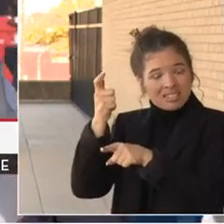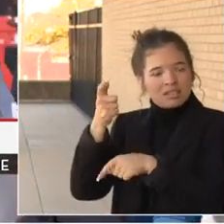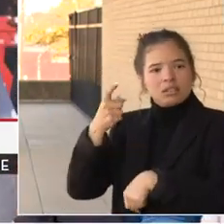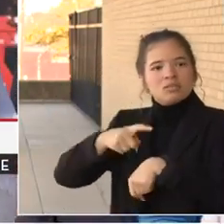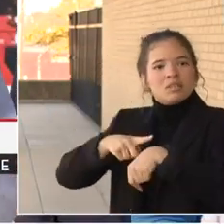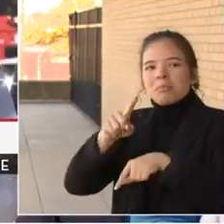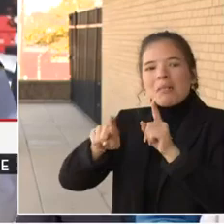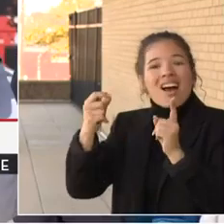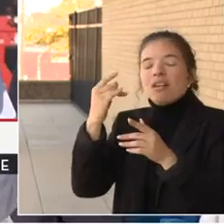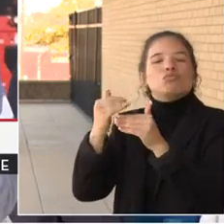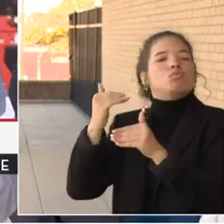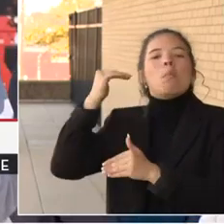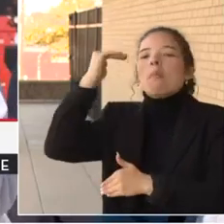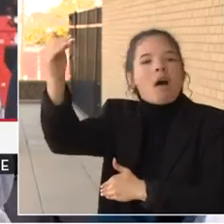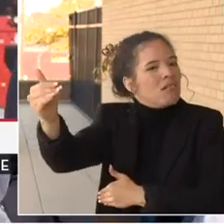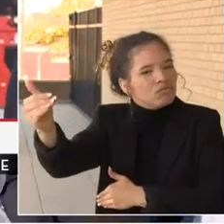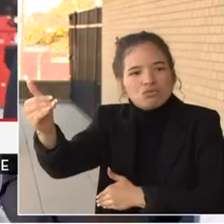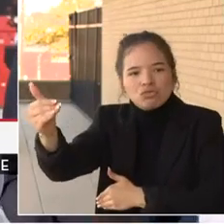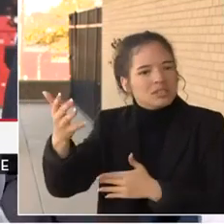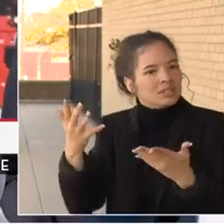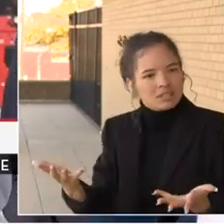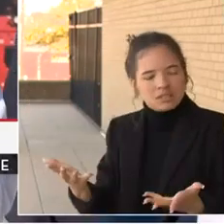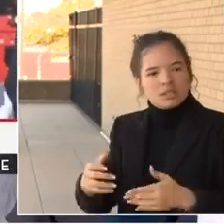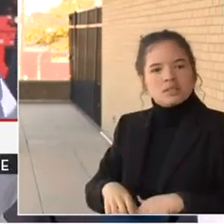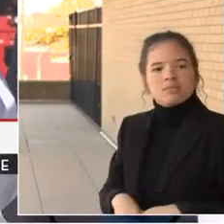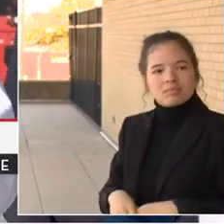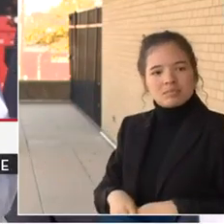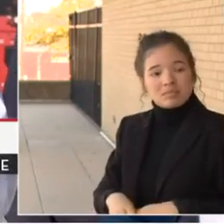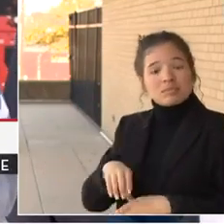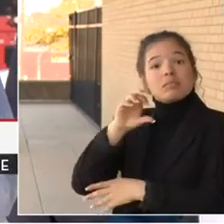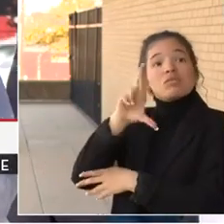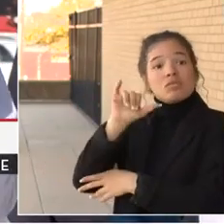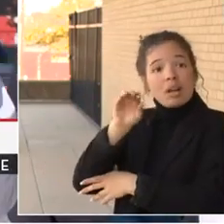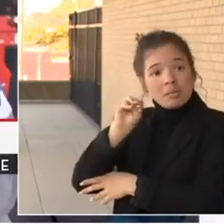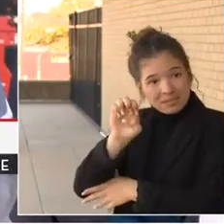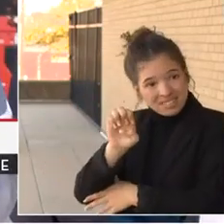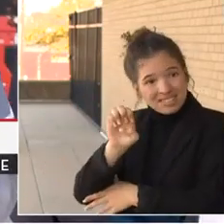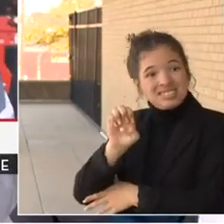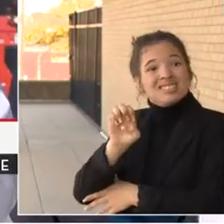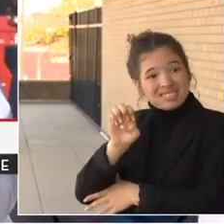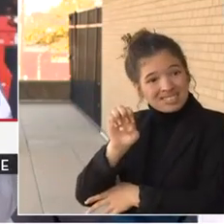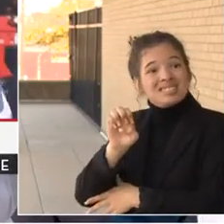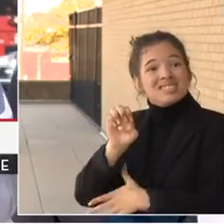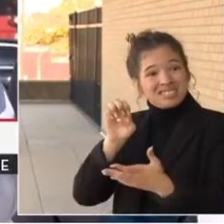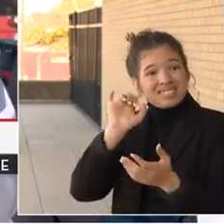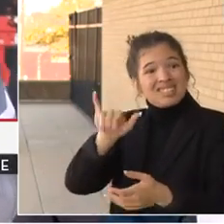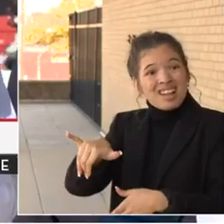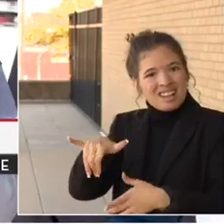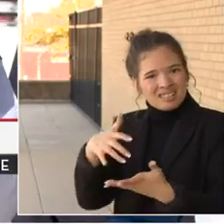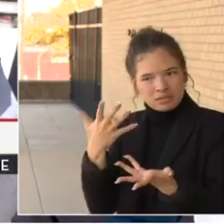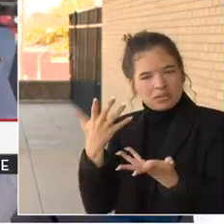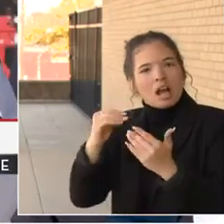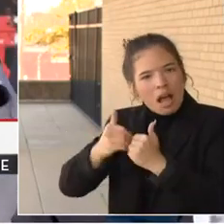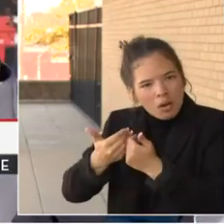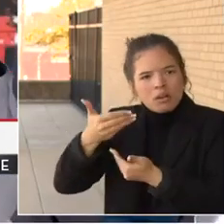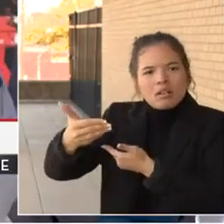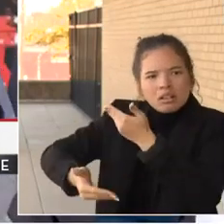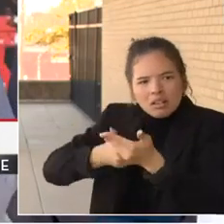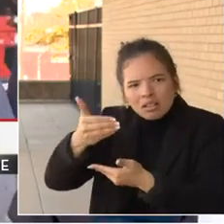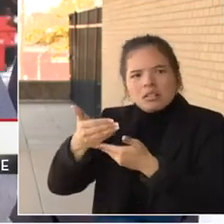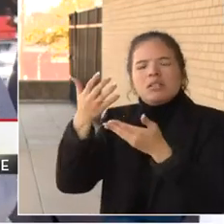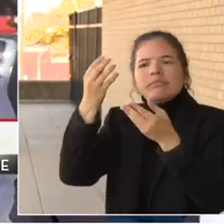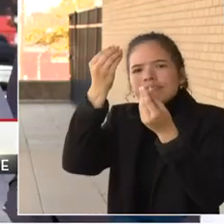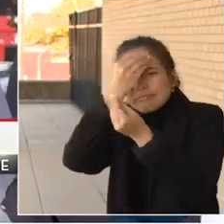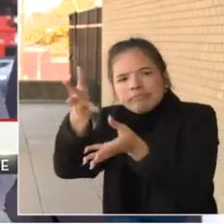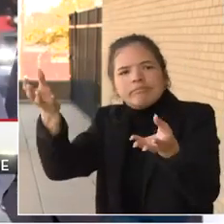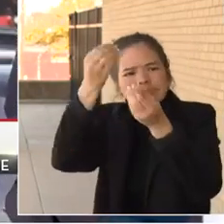Again, it's an indication. The crime stats are indication of where we're going. And right now, as we continue to tell the public about these things, we want to make sure that we